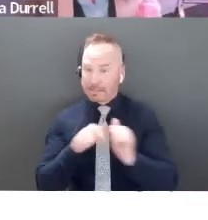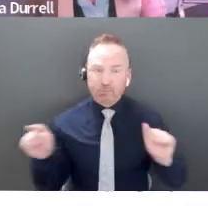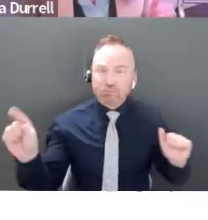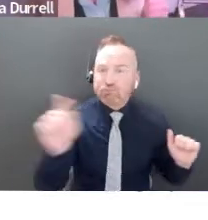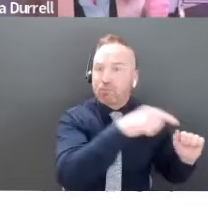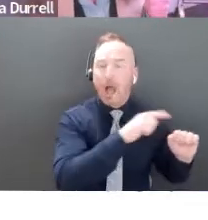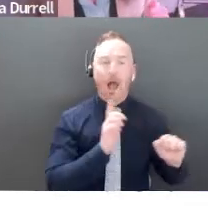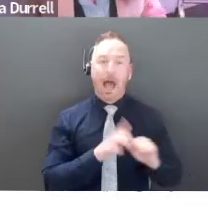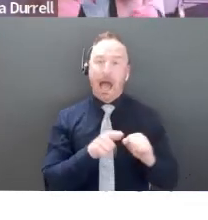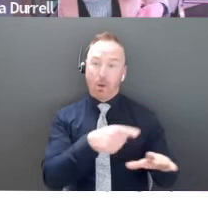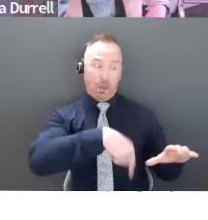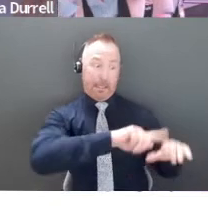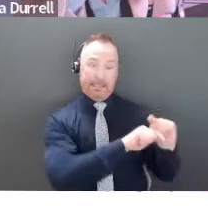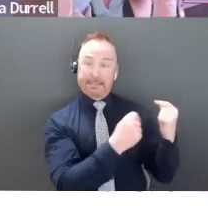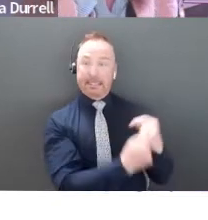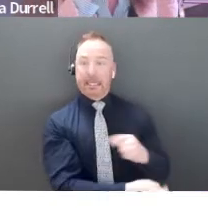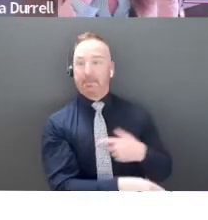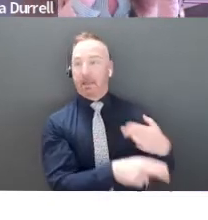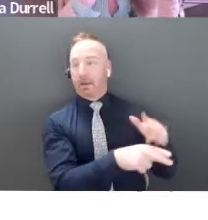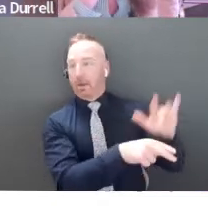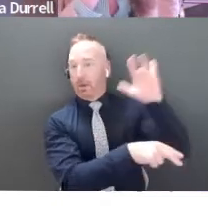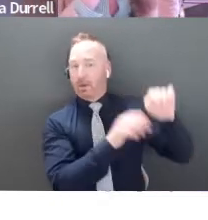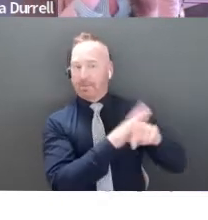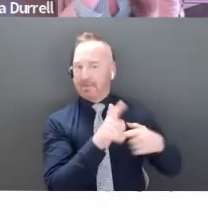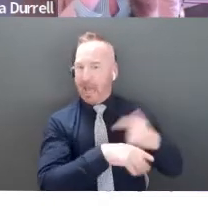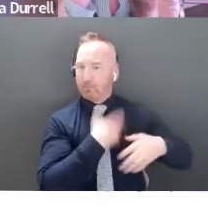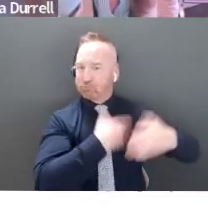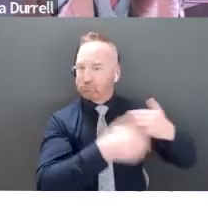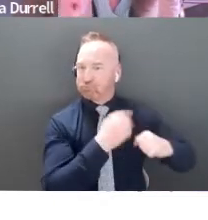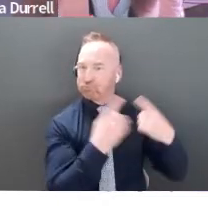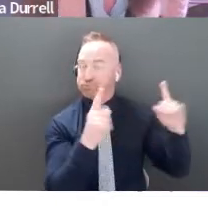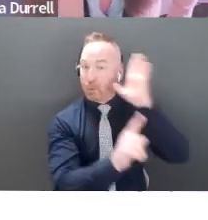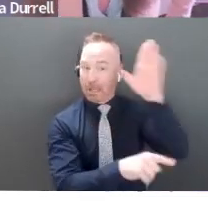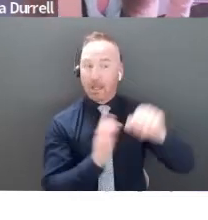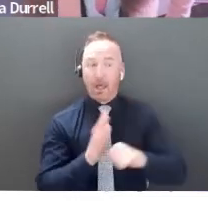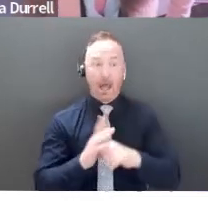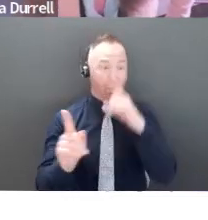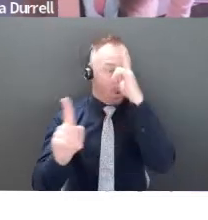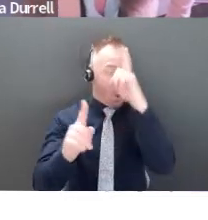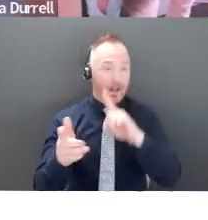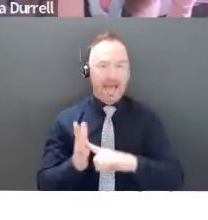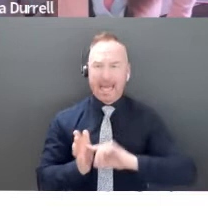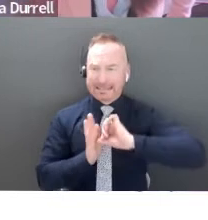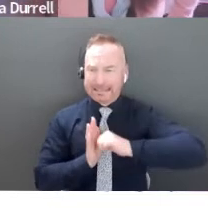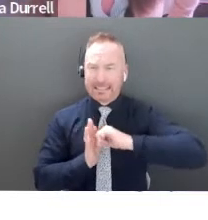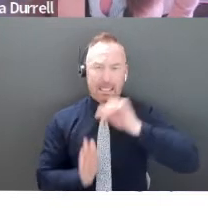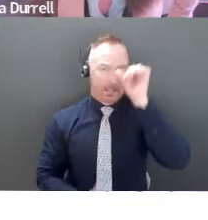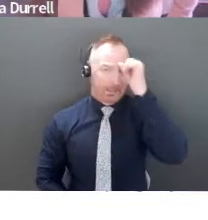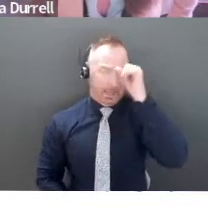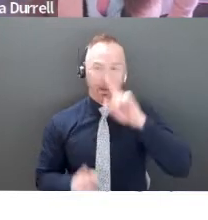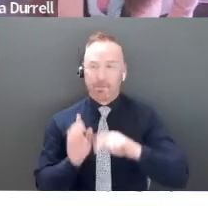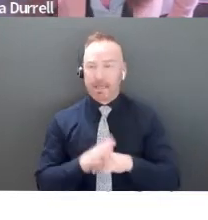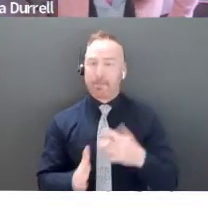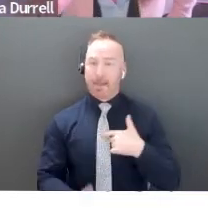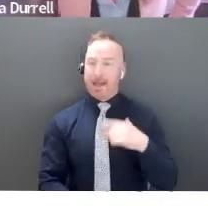team. That's going to kick butt as we do it. Here's how much money we need to make these goals happen. And then I'm going to remind you one more time of how amazing my